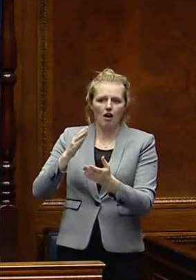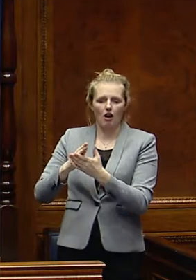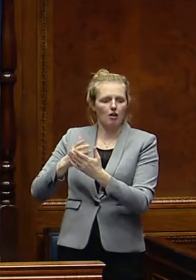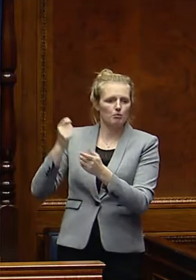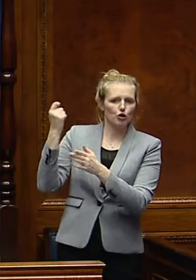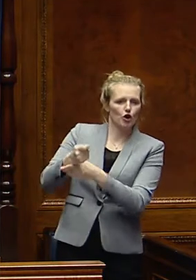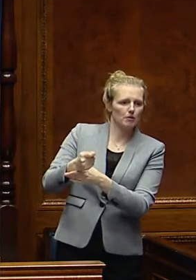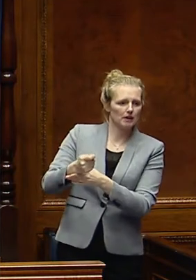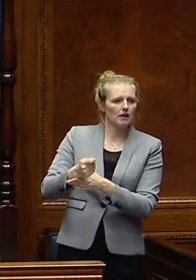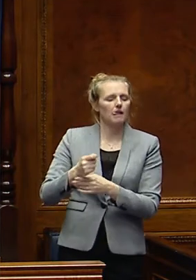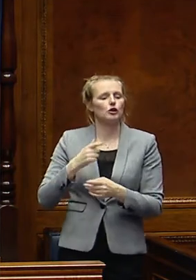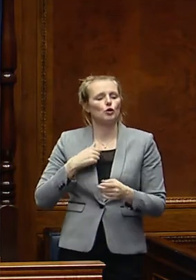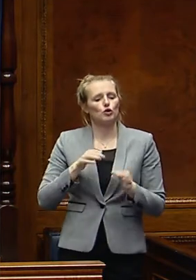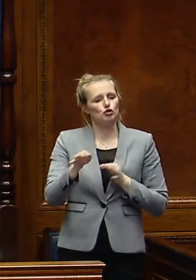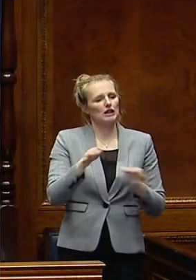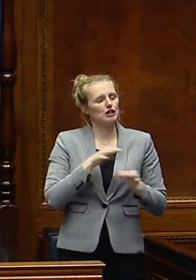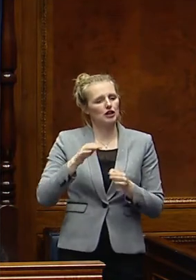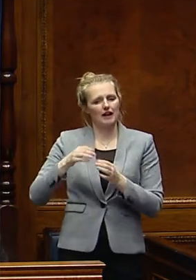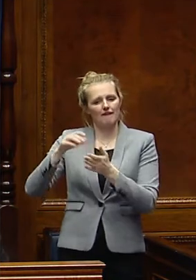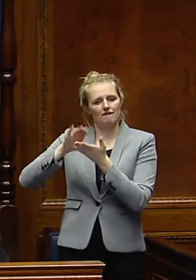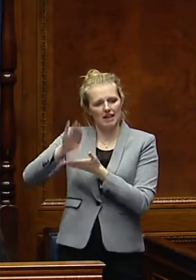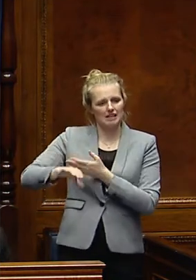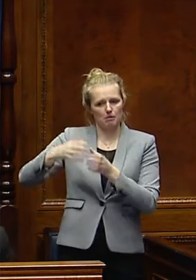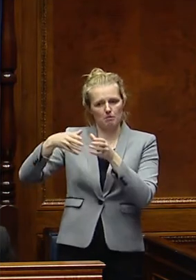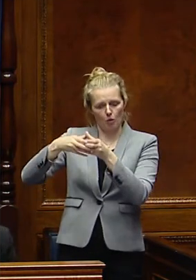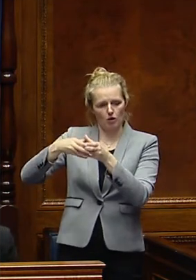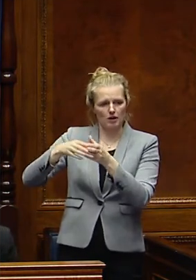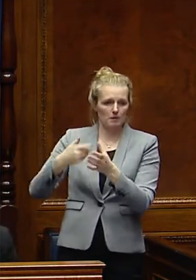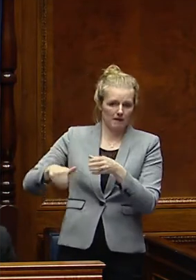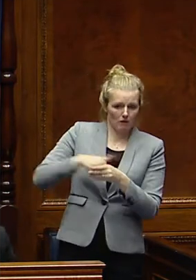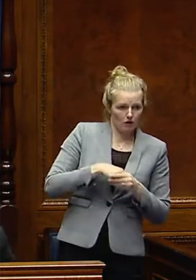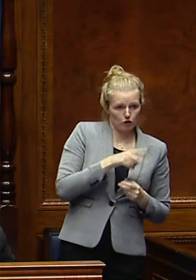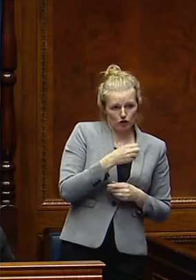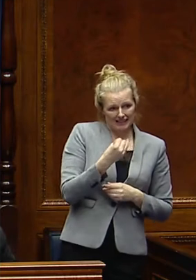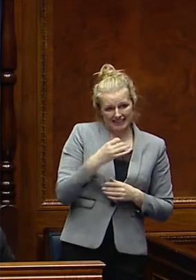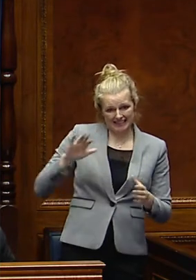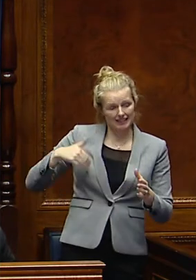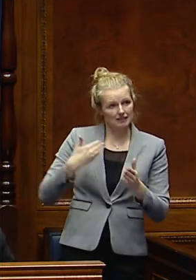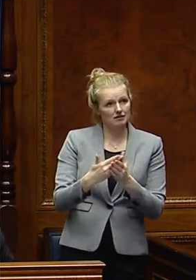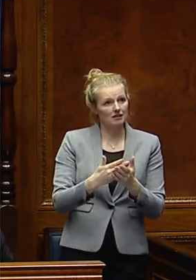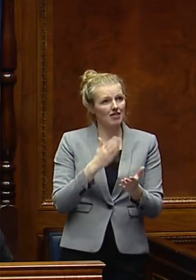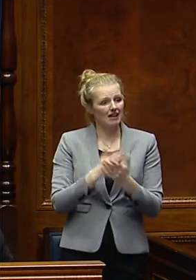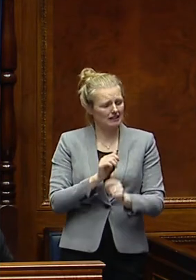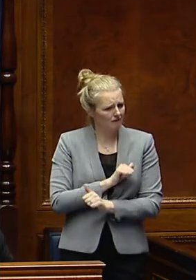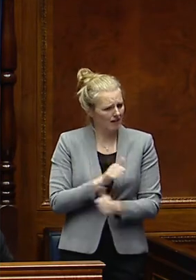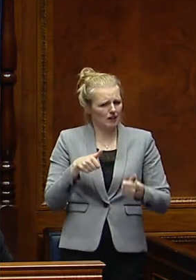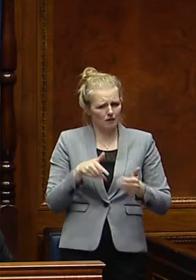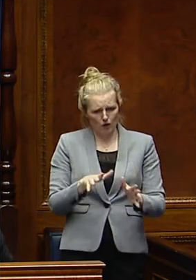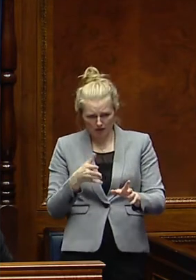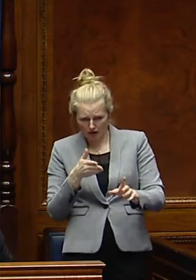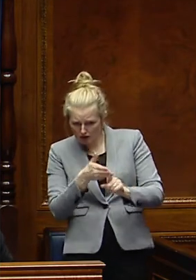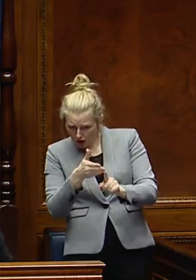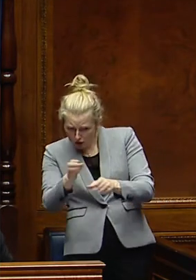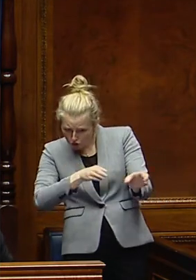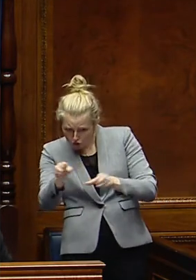operated by the Strategic Investment Board since 2016 and has proven an effective means of providing targeted recruitment